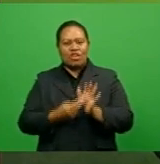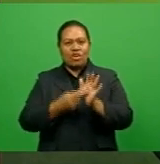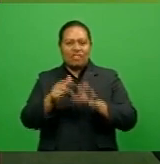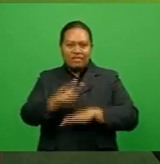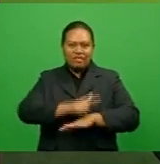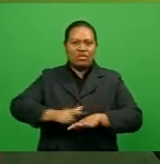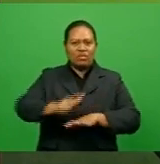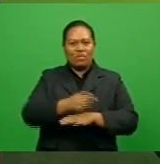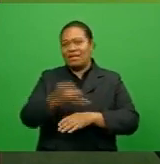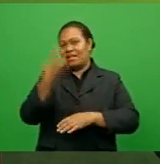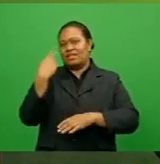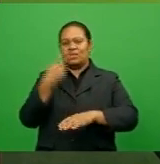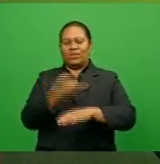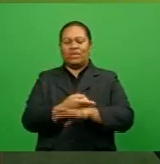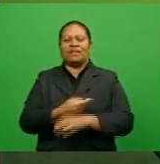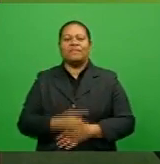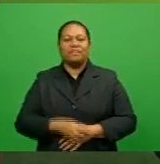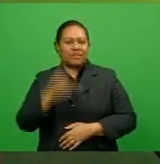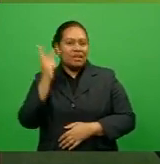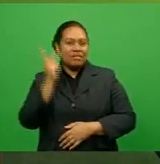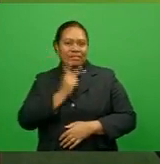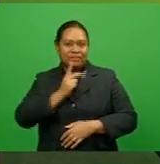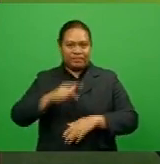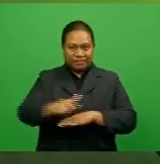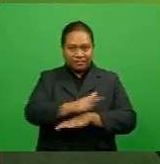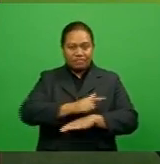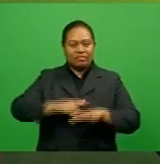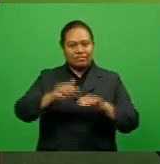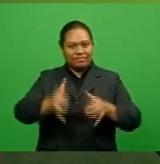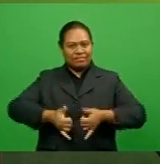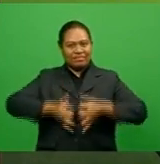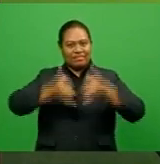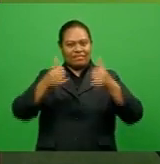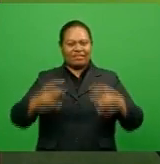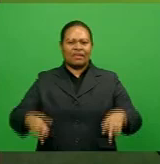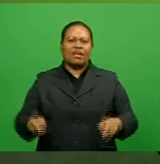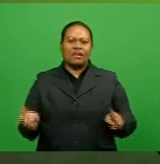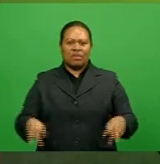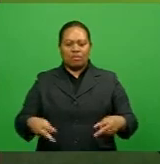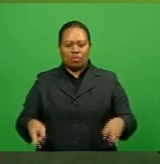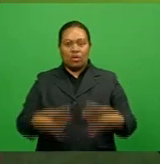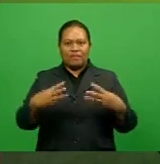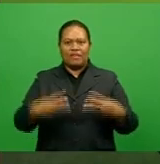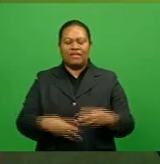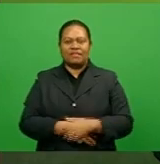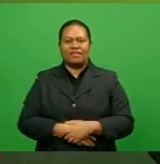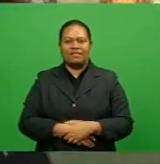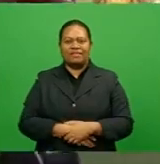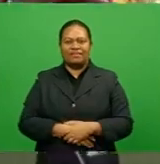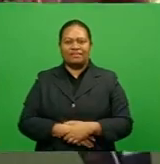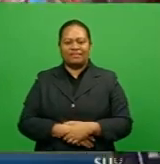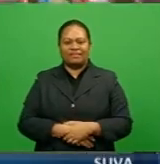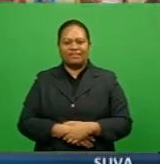week to book a spot in the Vodafone Vanua Championship quarterfinals. Karlaini Tavi with this report.